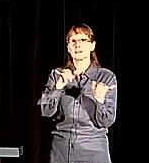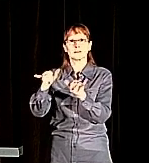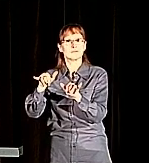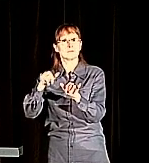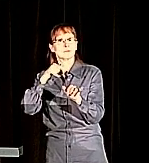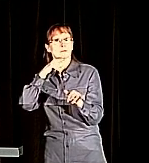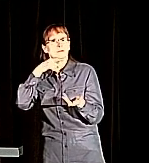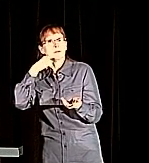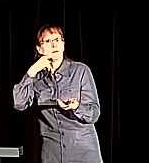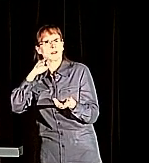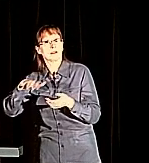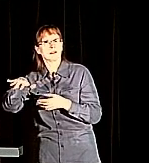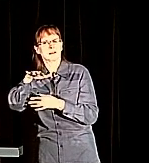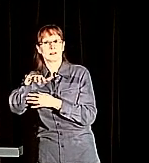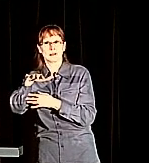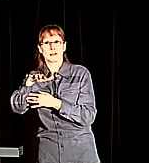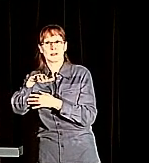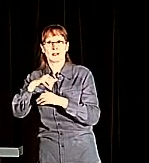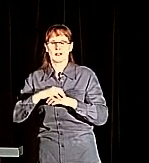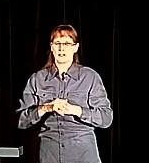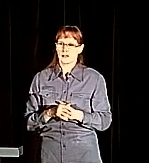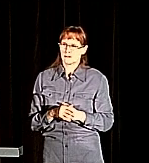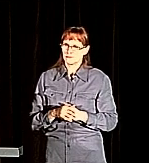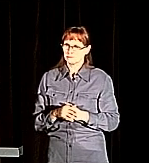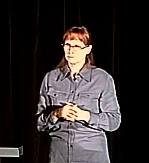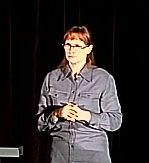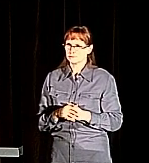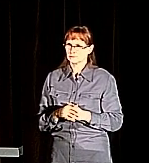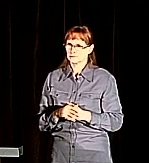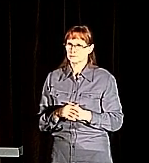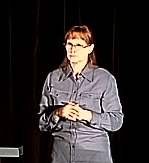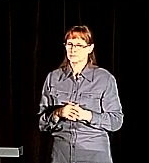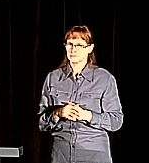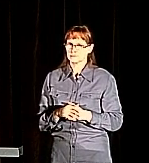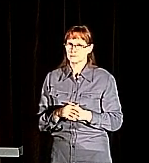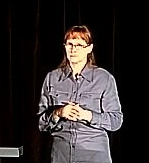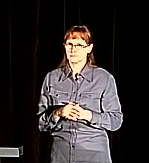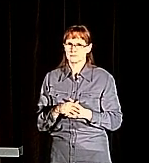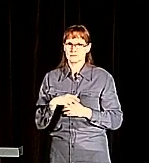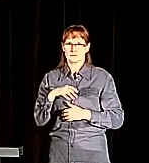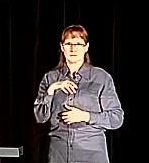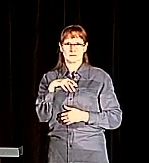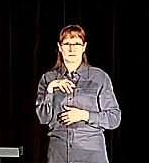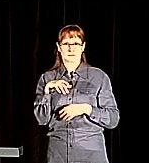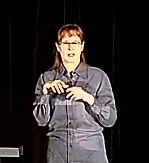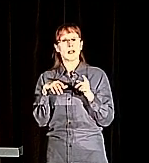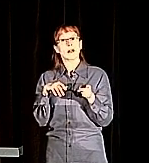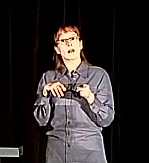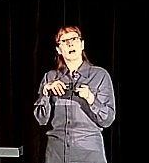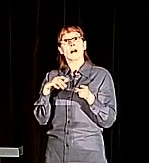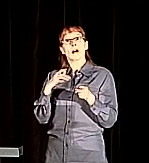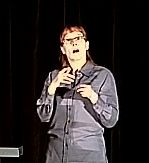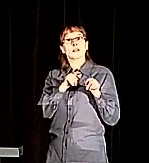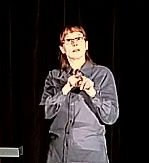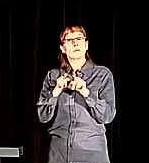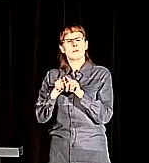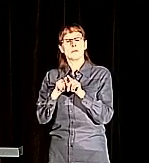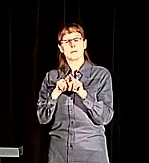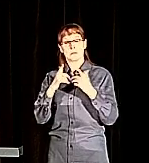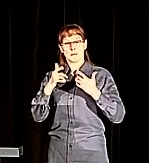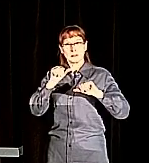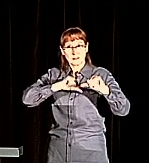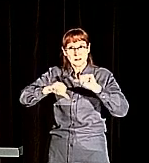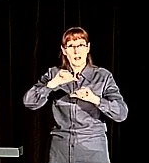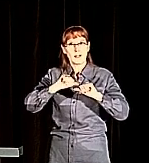This is problematic because STEM fields, particularly STEM careers, are one of the best ways to a middle class income for a wide variety of people.